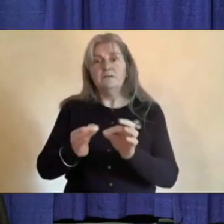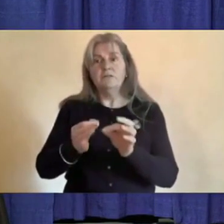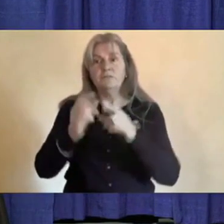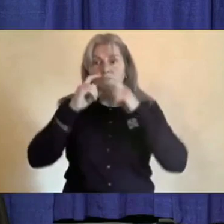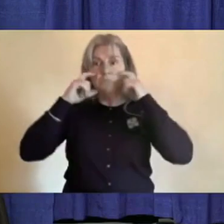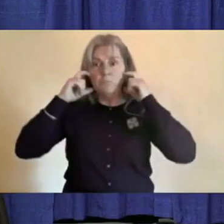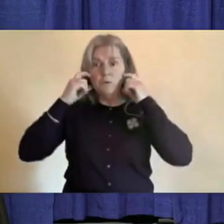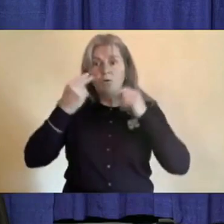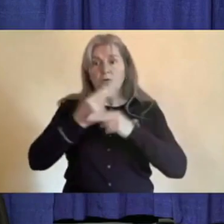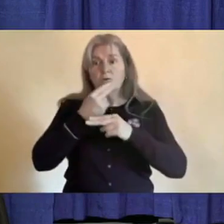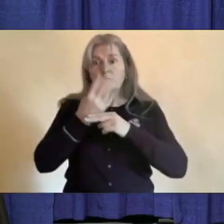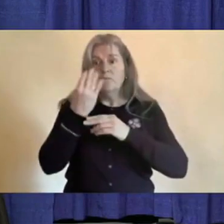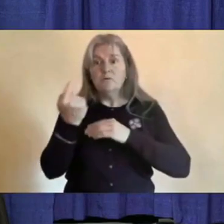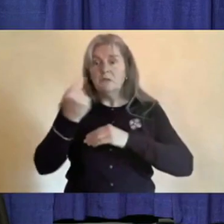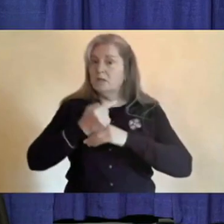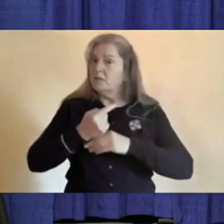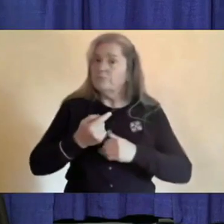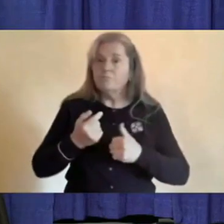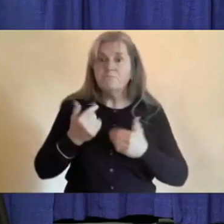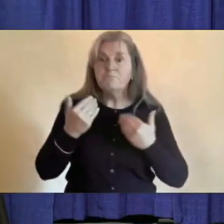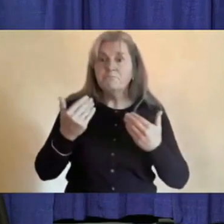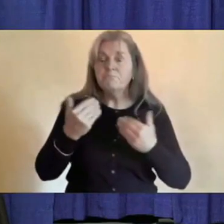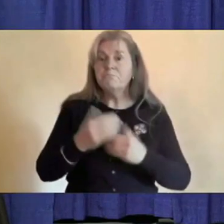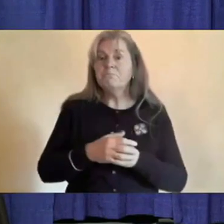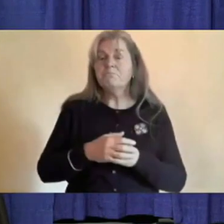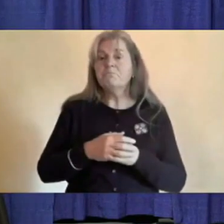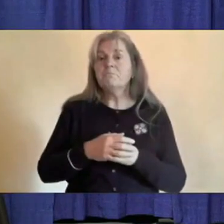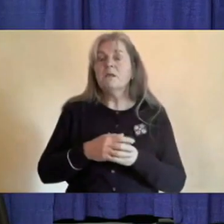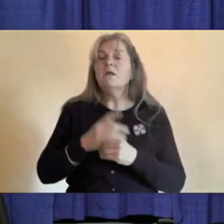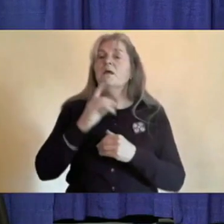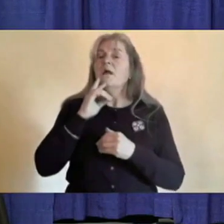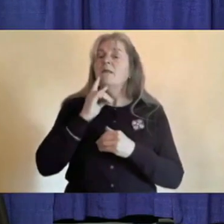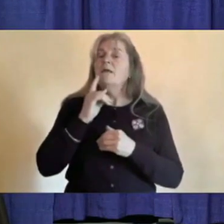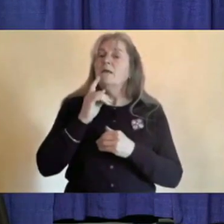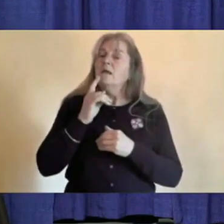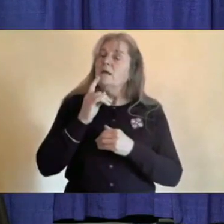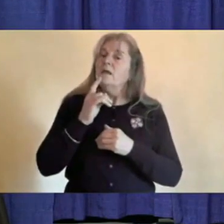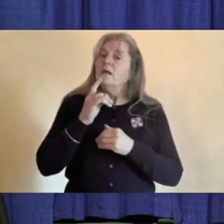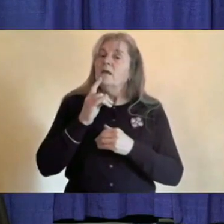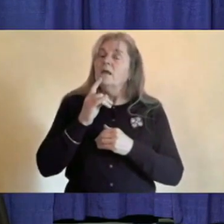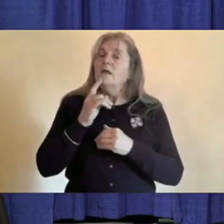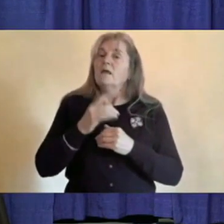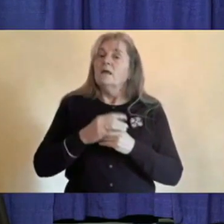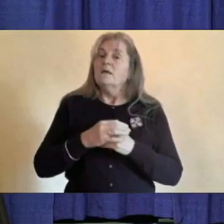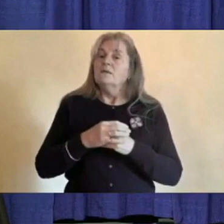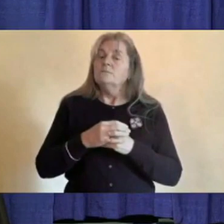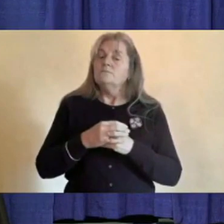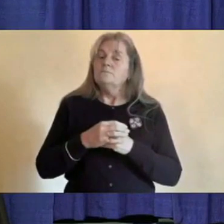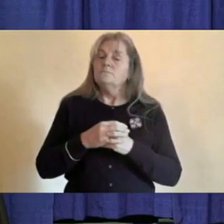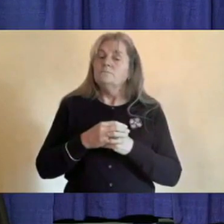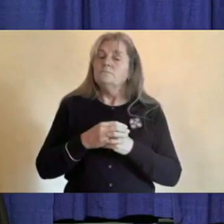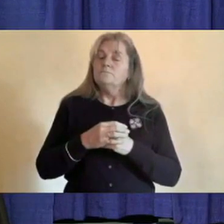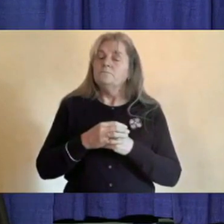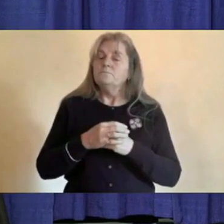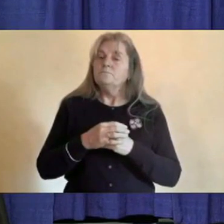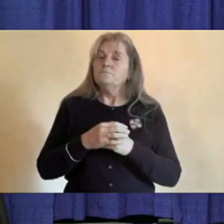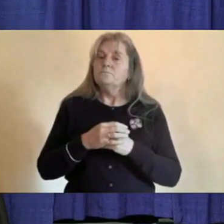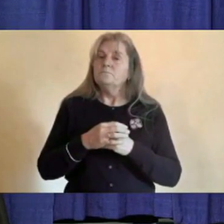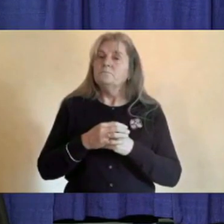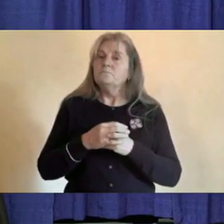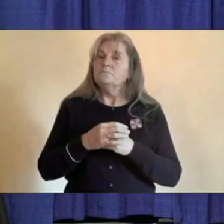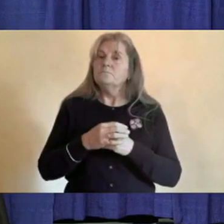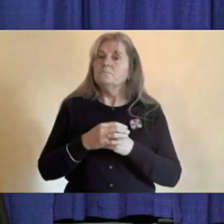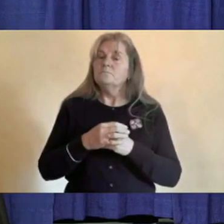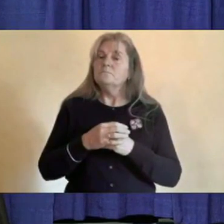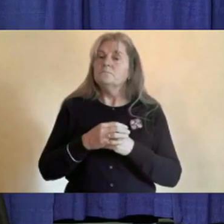it's important that of course that really the fundamental